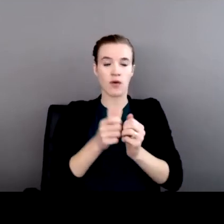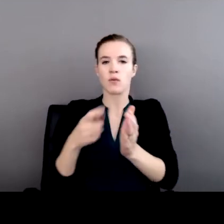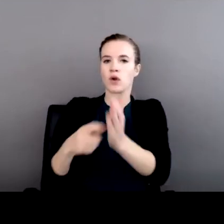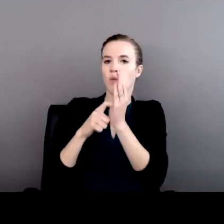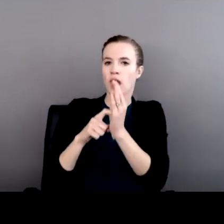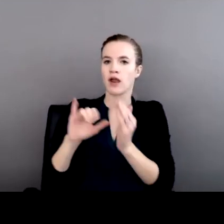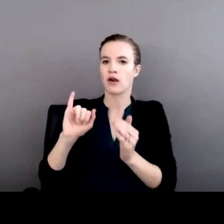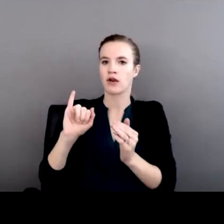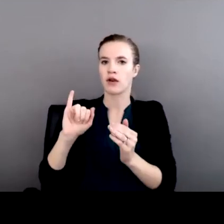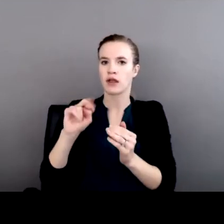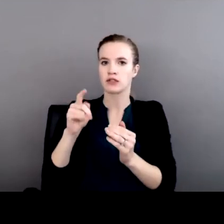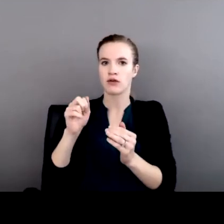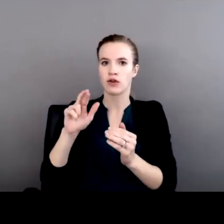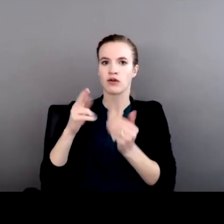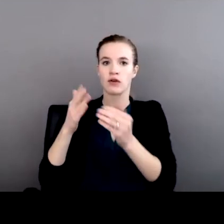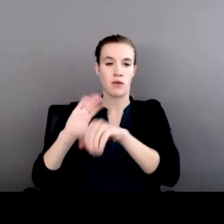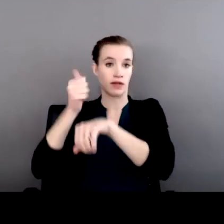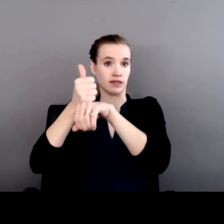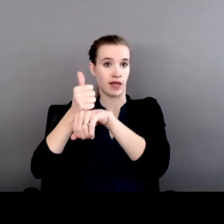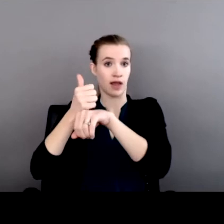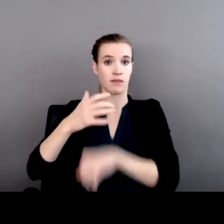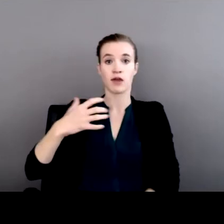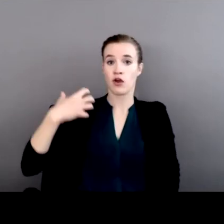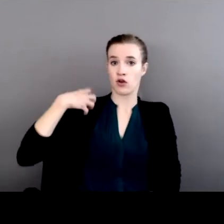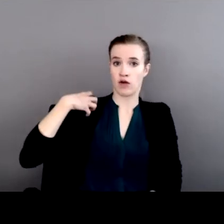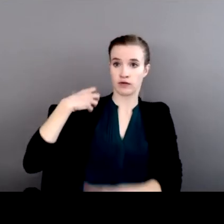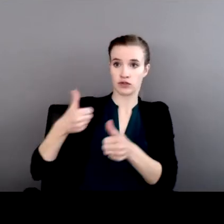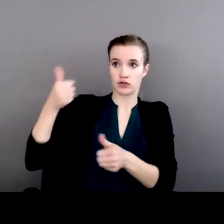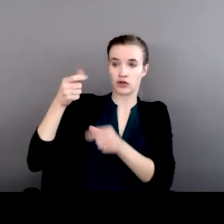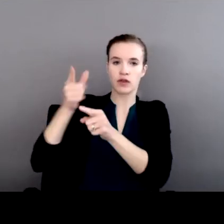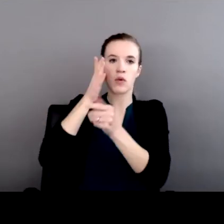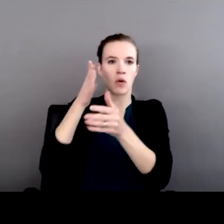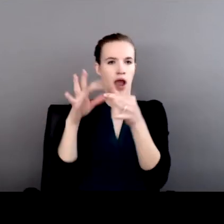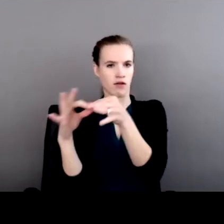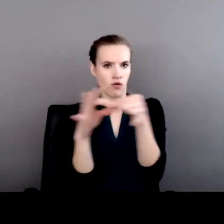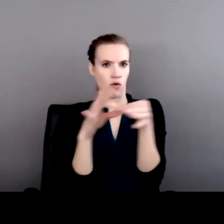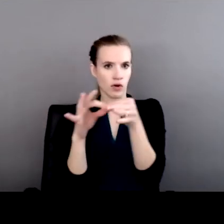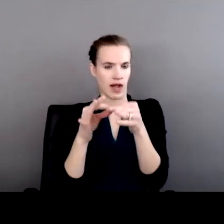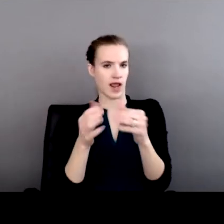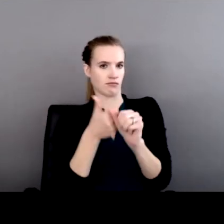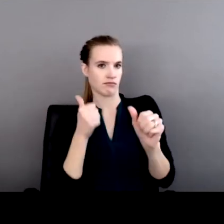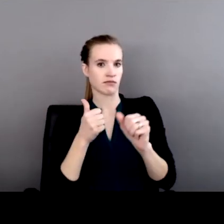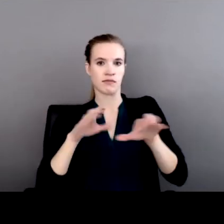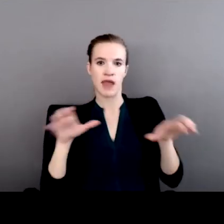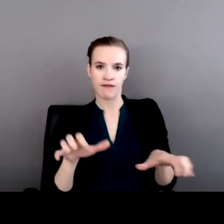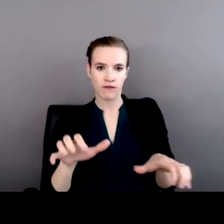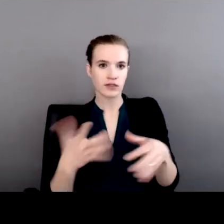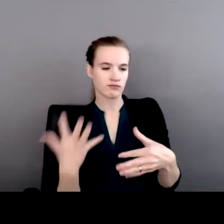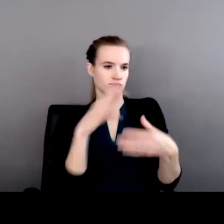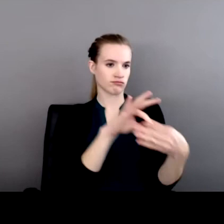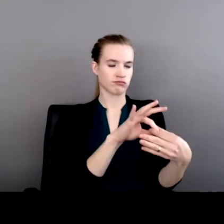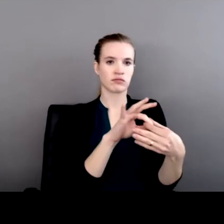officer to quote, quote, coordinate prevention efforts, grants and programs related to missing Indians